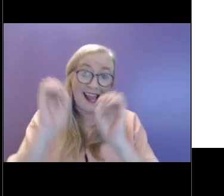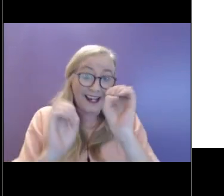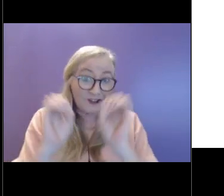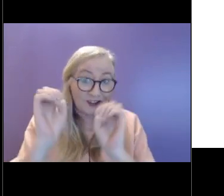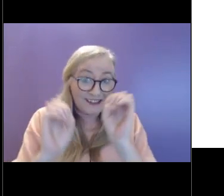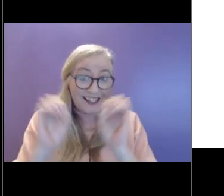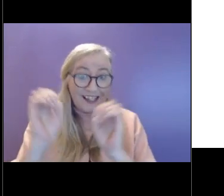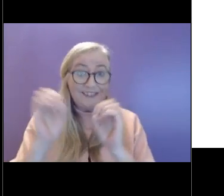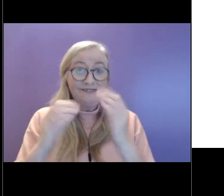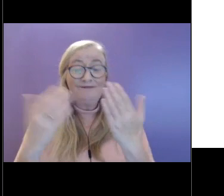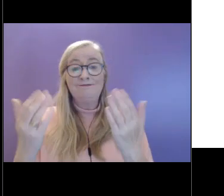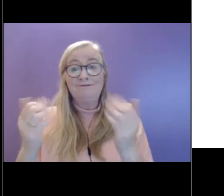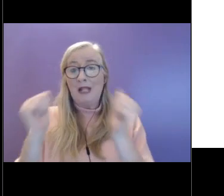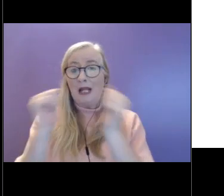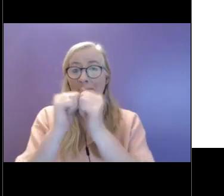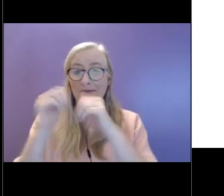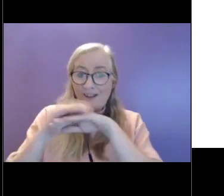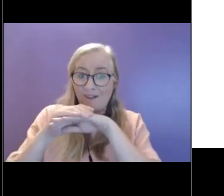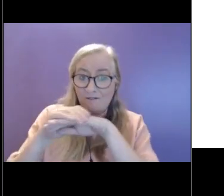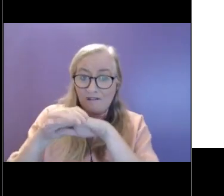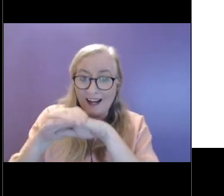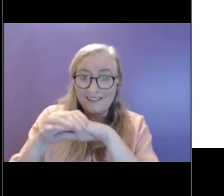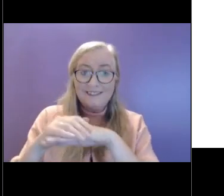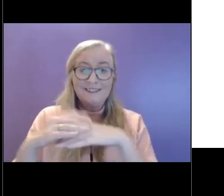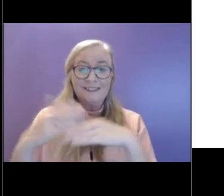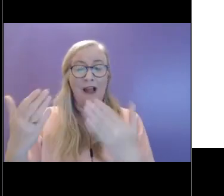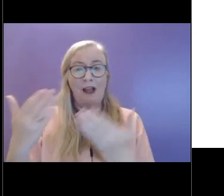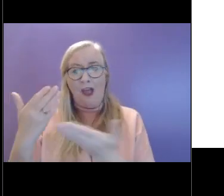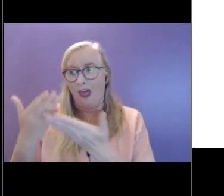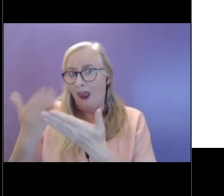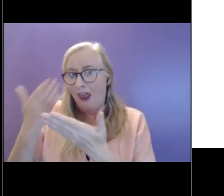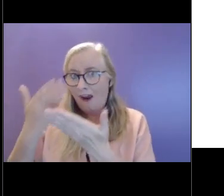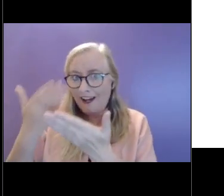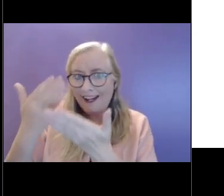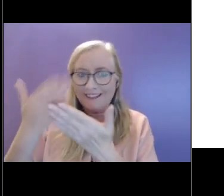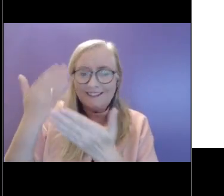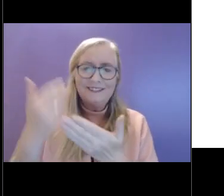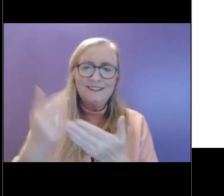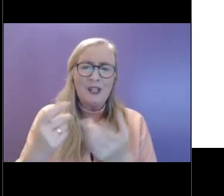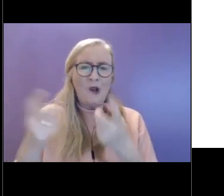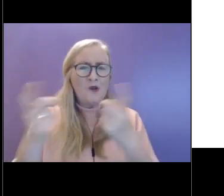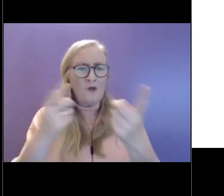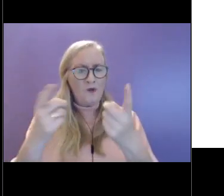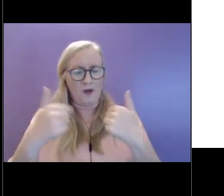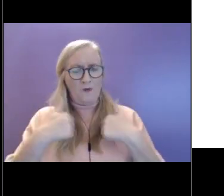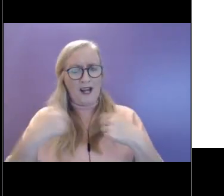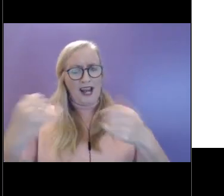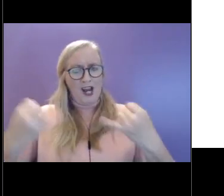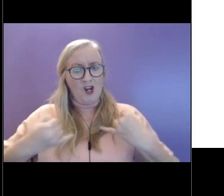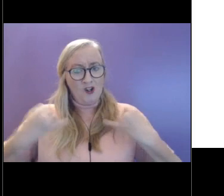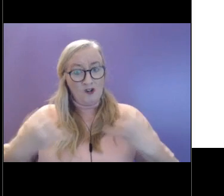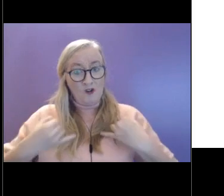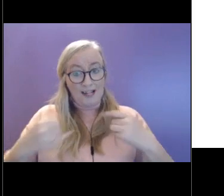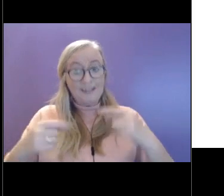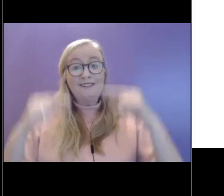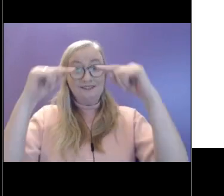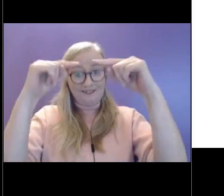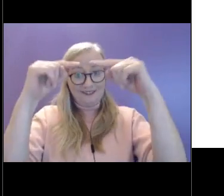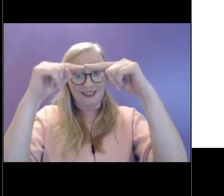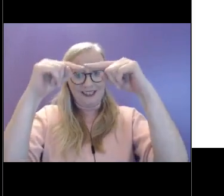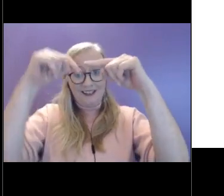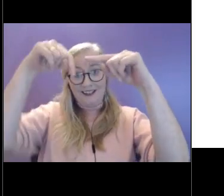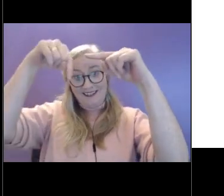meeting up with friends and maybe, you know, learning and doing things that we enjoy to do. And down the bottom of the funnel here, we see